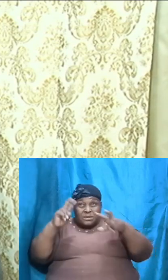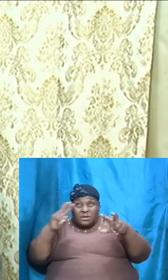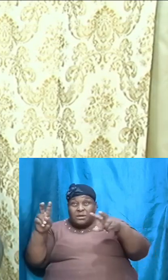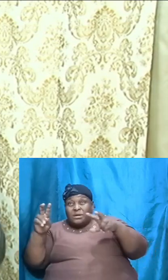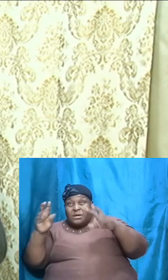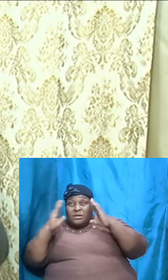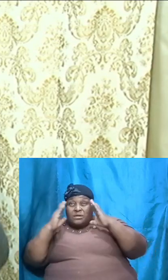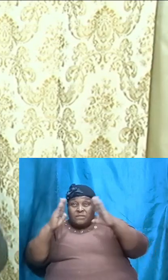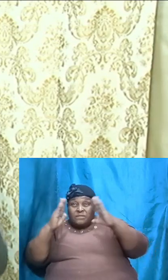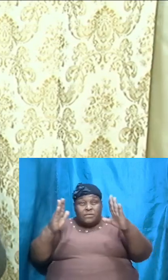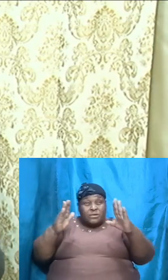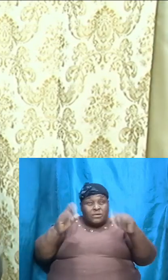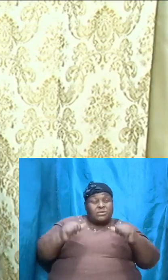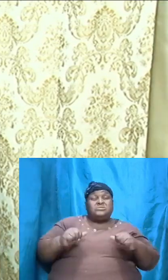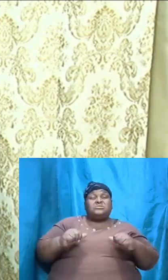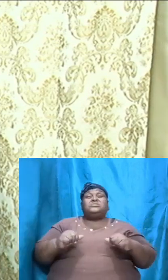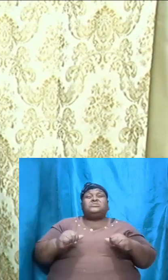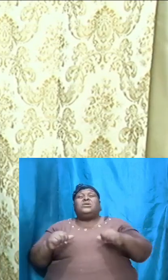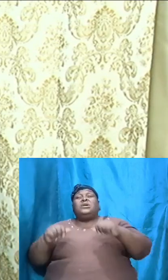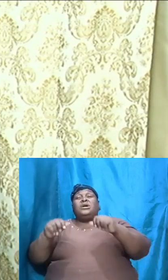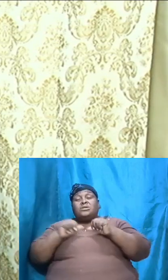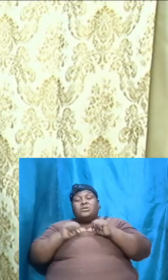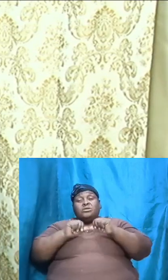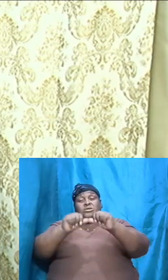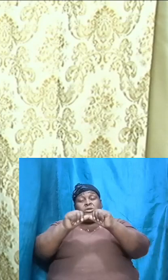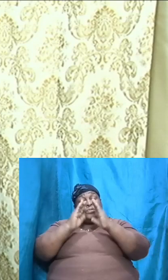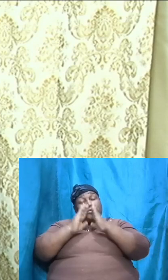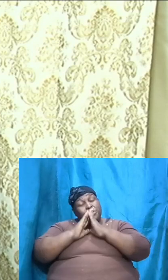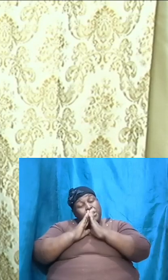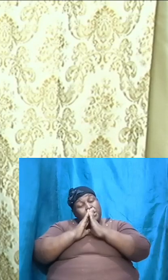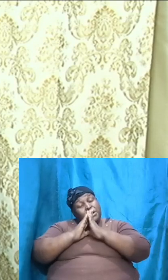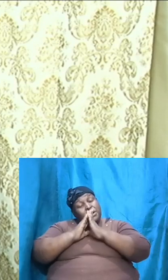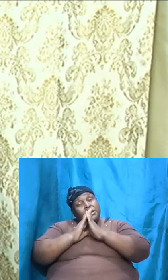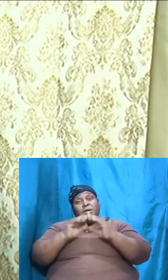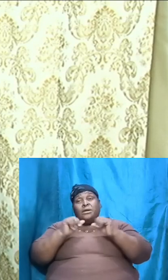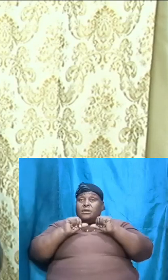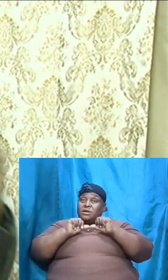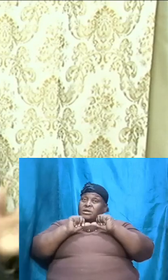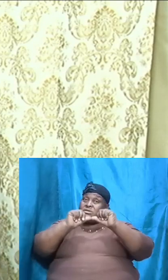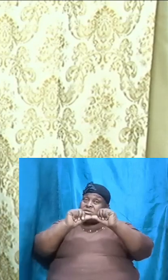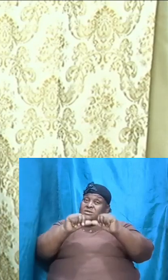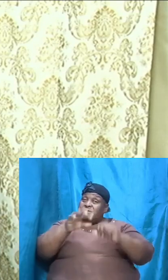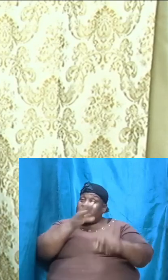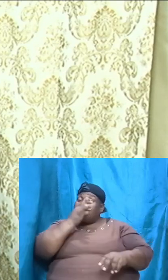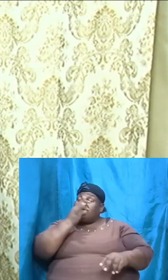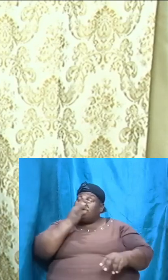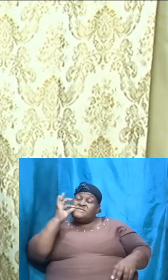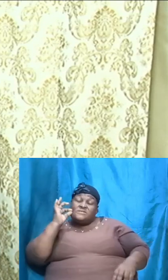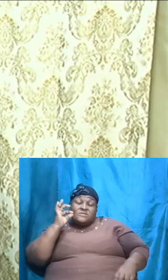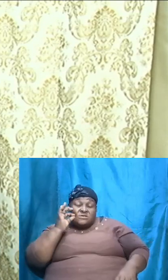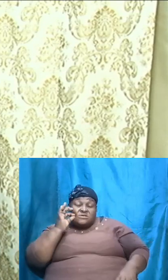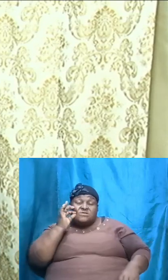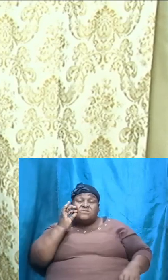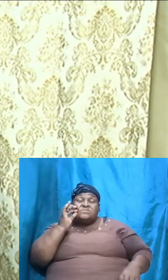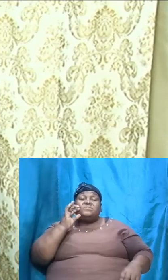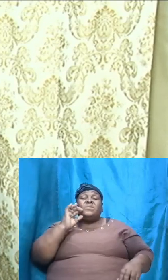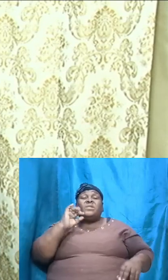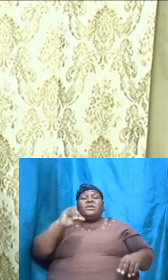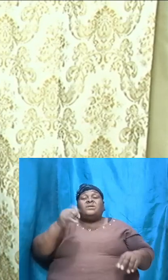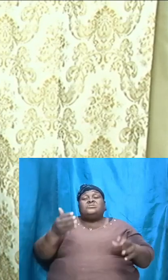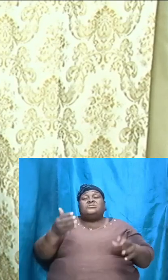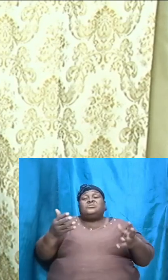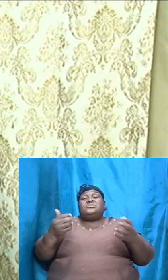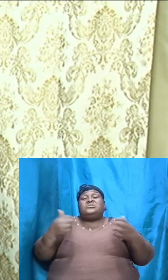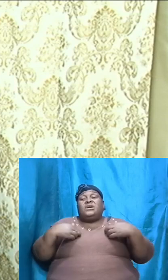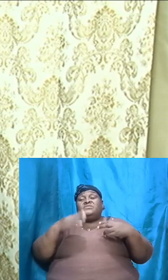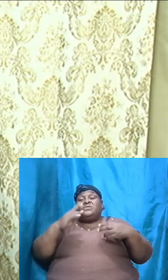of things. We have got to be constantly prayed up. We have got to be constantly fasted up. We have just got to be